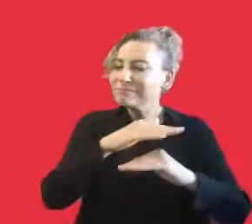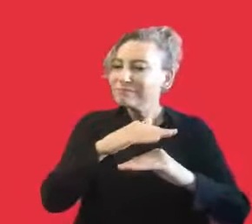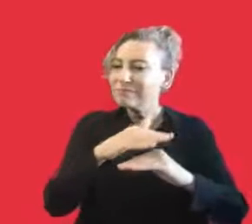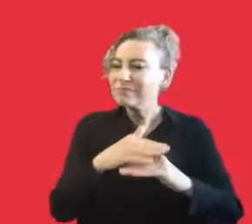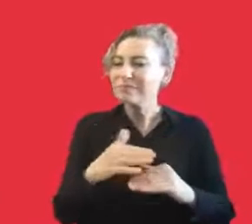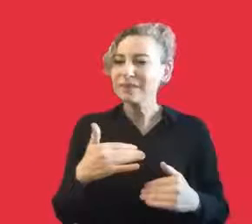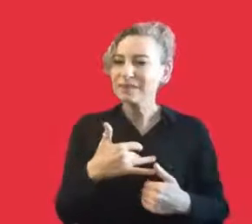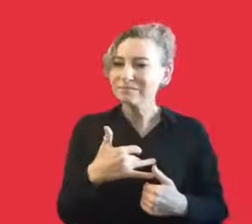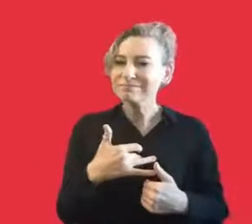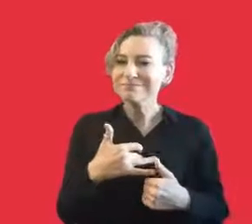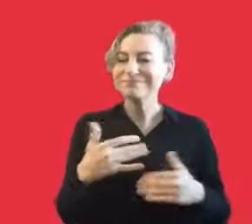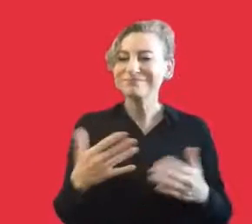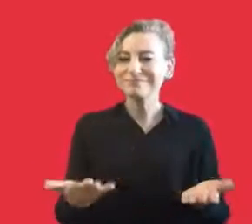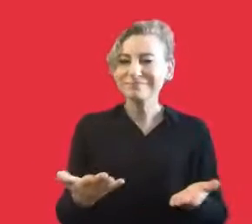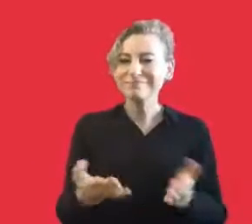as a protocol.